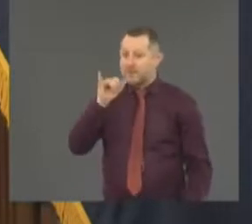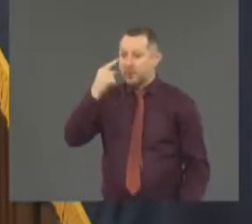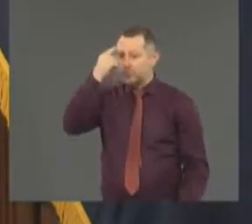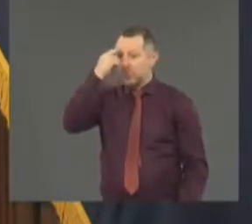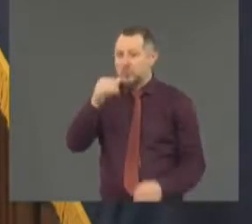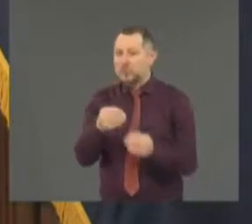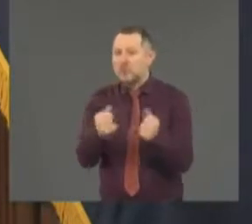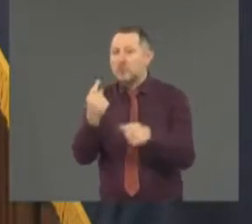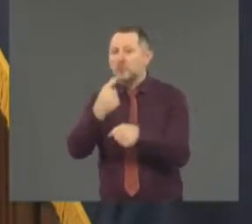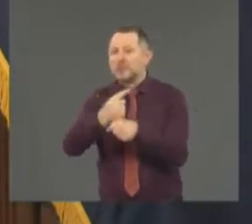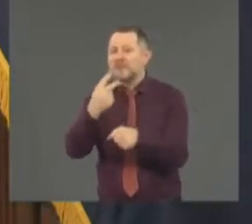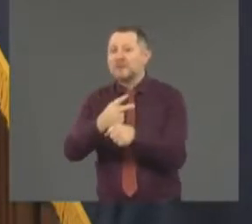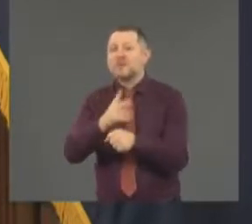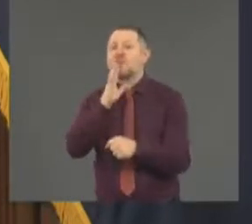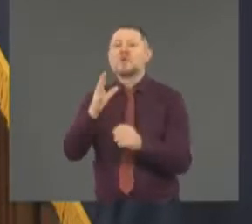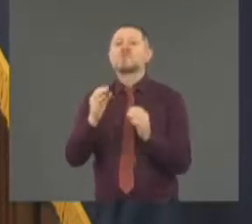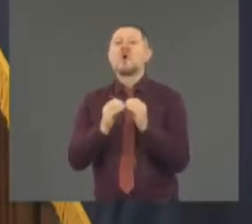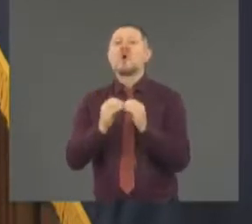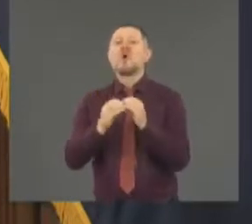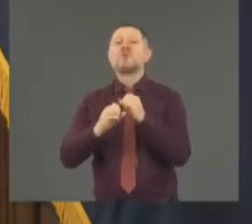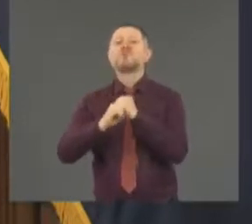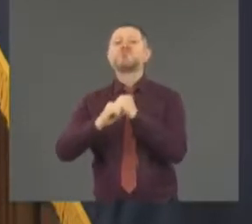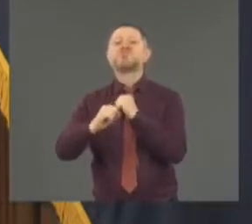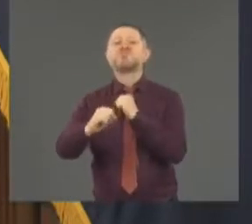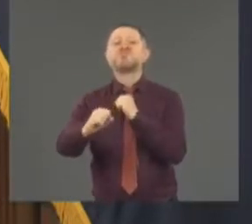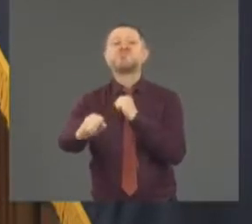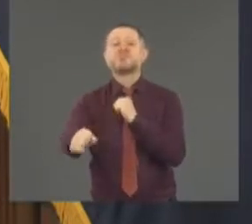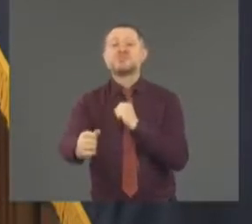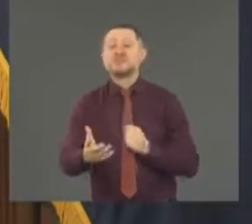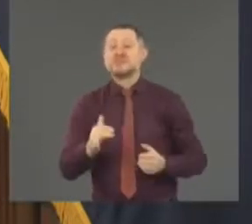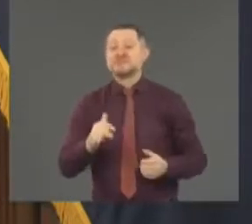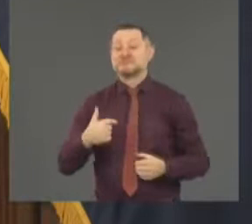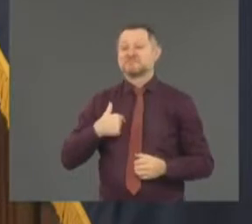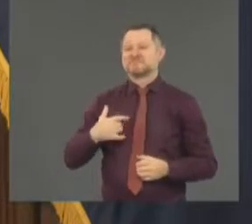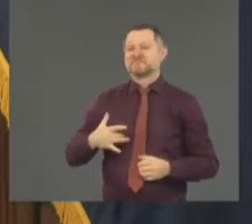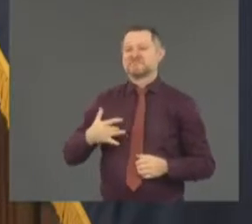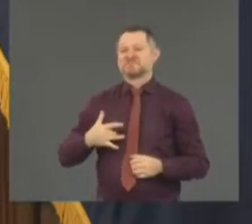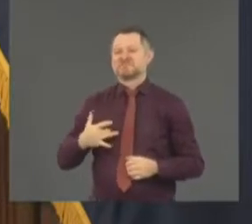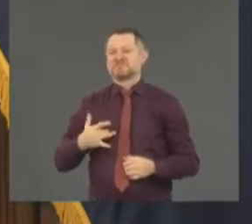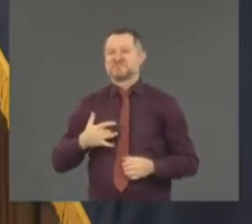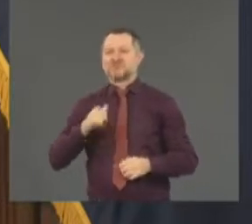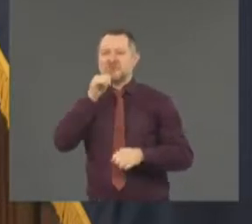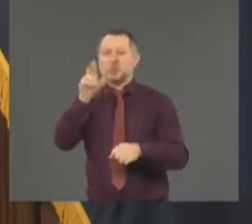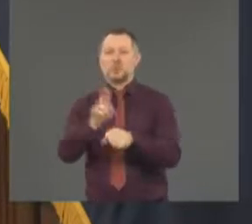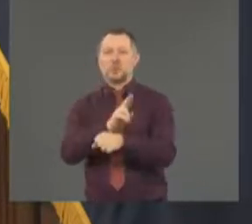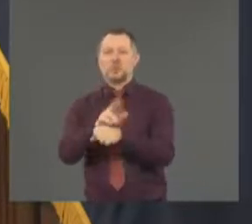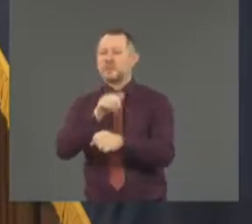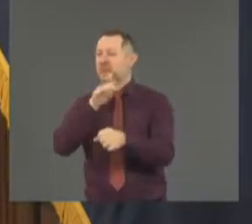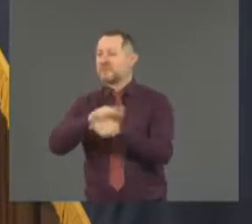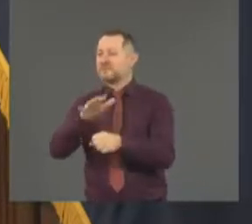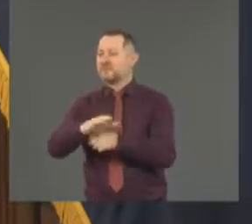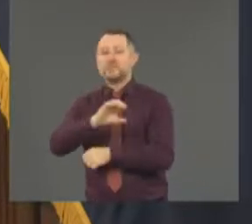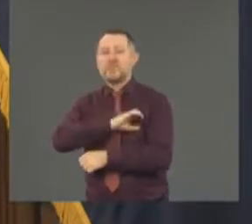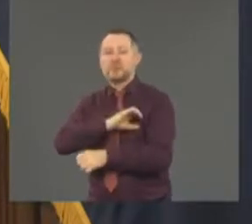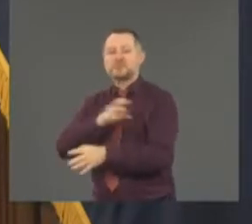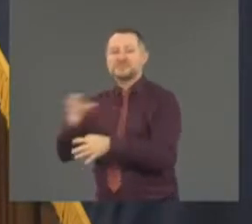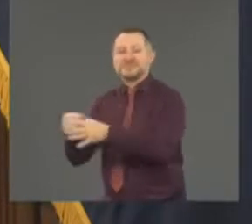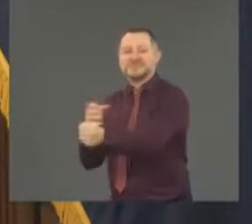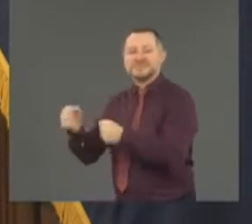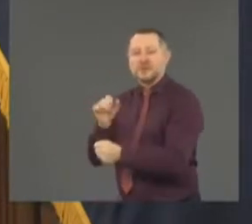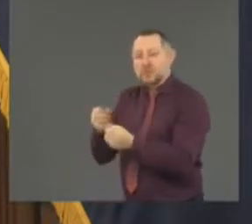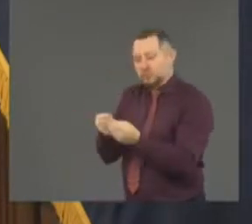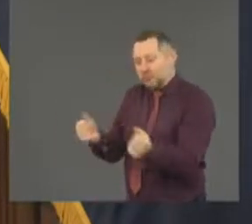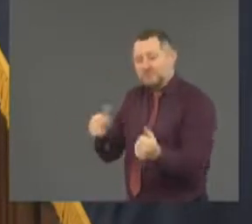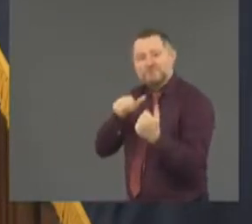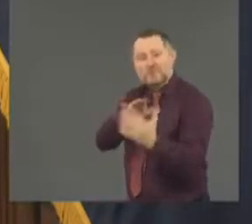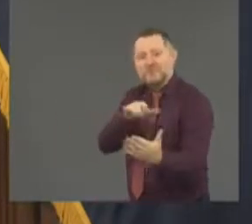and I don't think they've used enough police to address the situation because